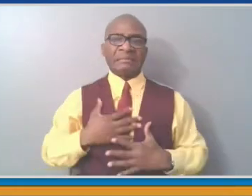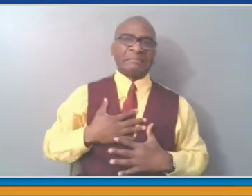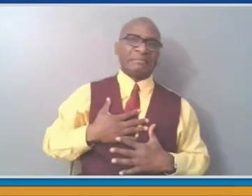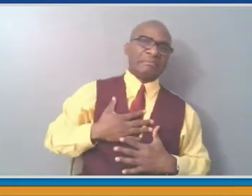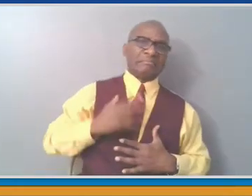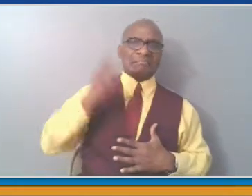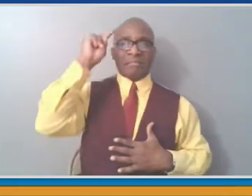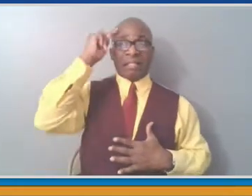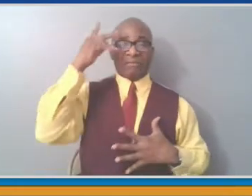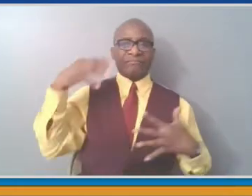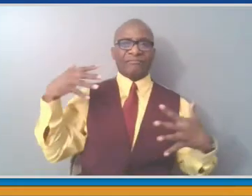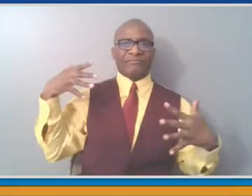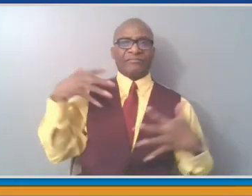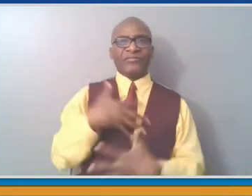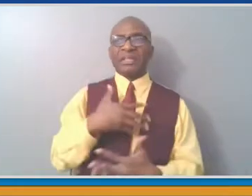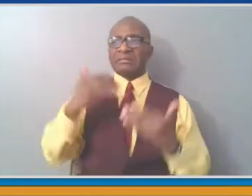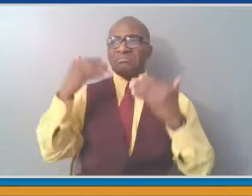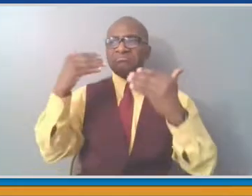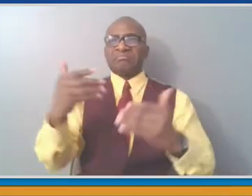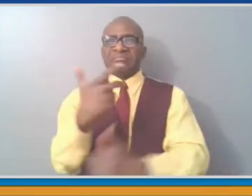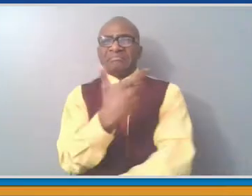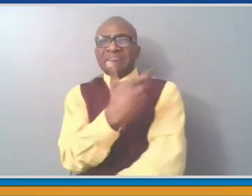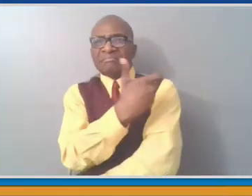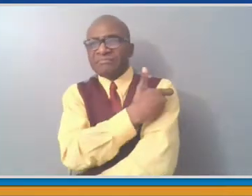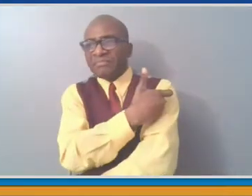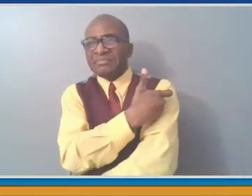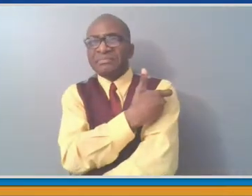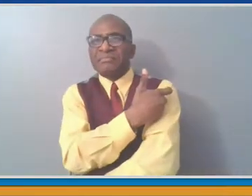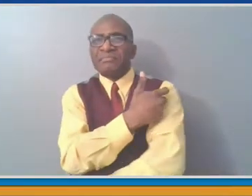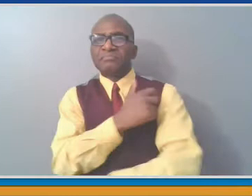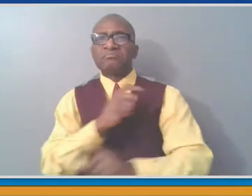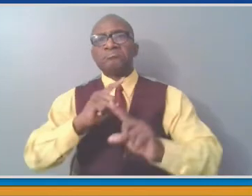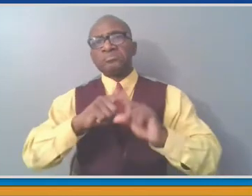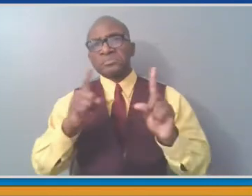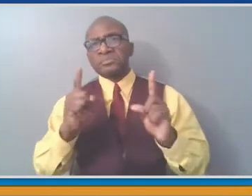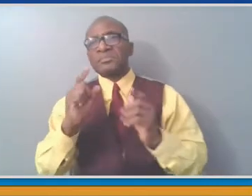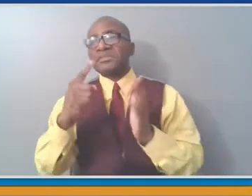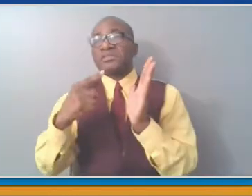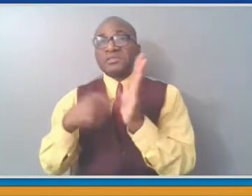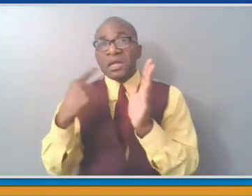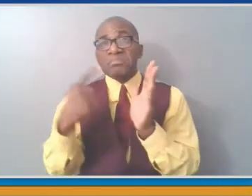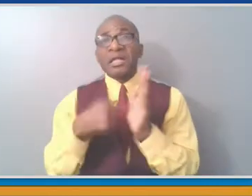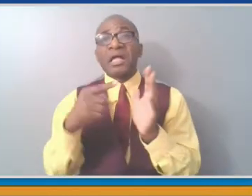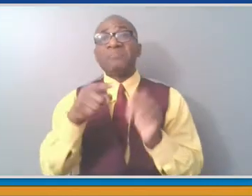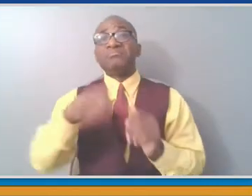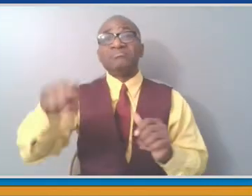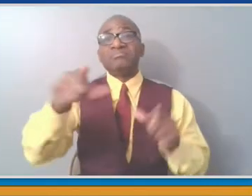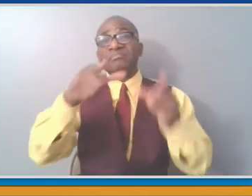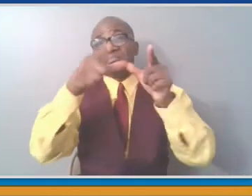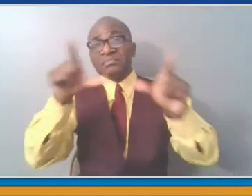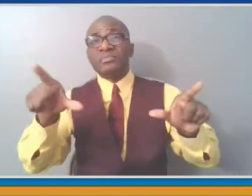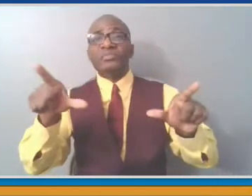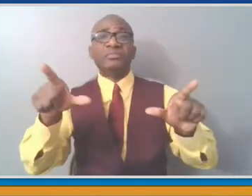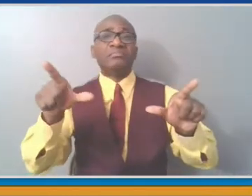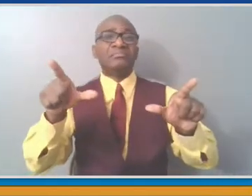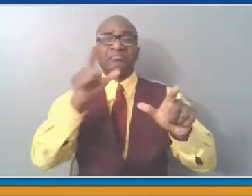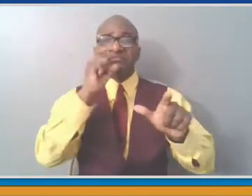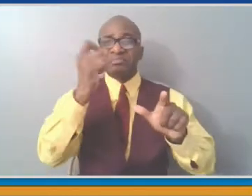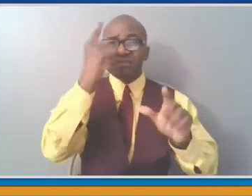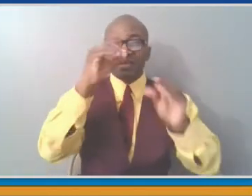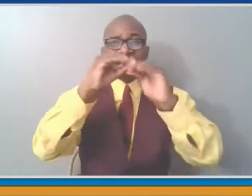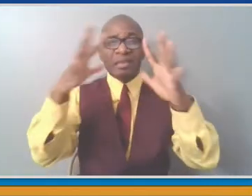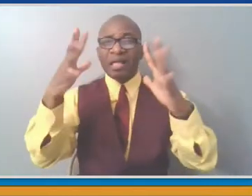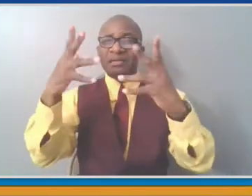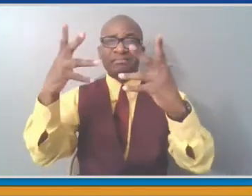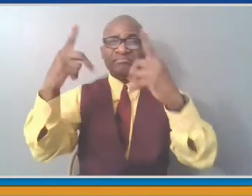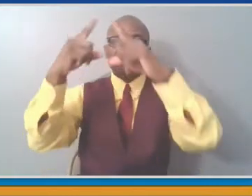the added barrier of language that exists if your native language is Spanish or any other language here in an English-speaking country.